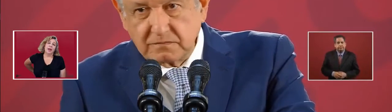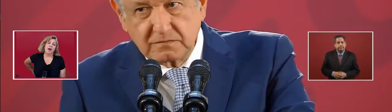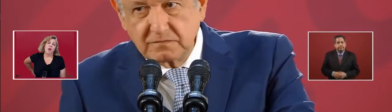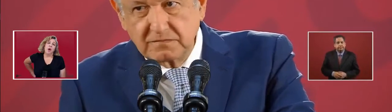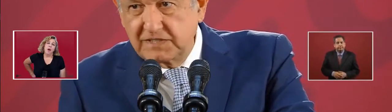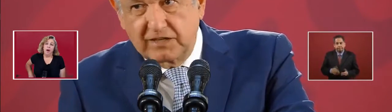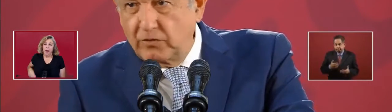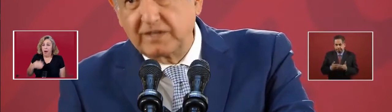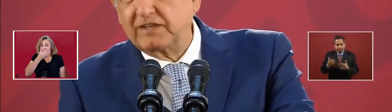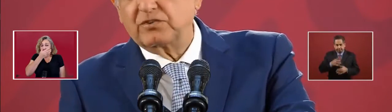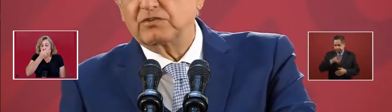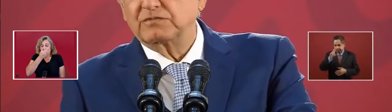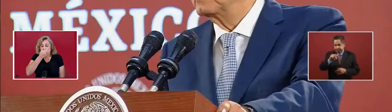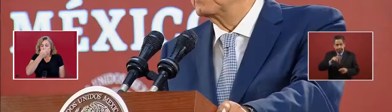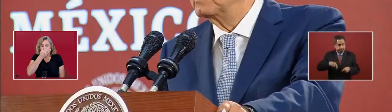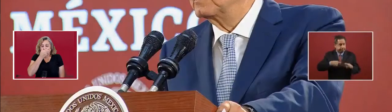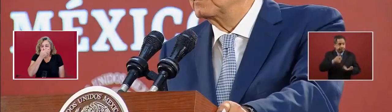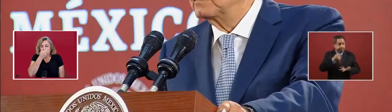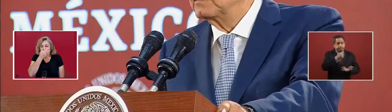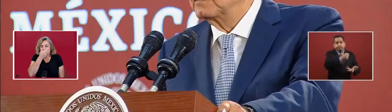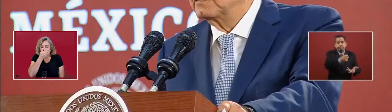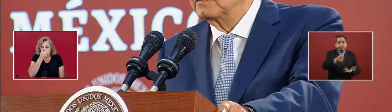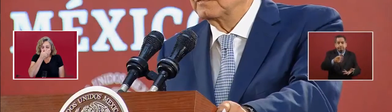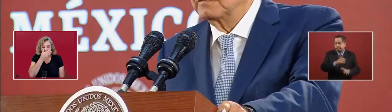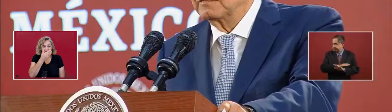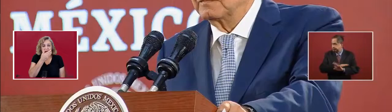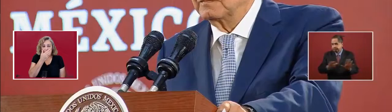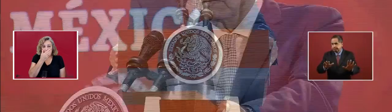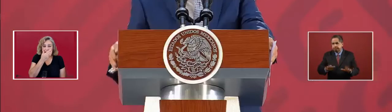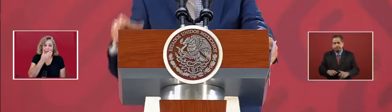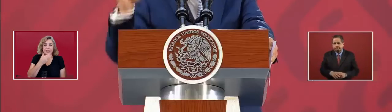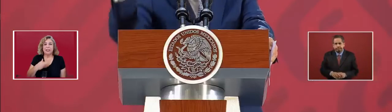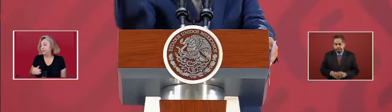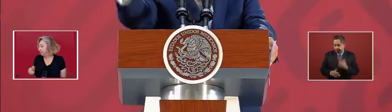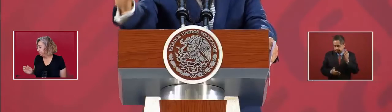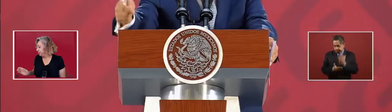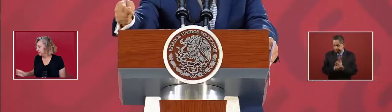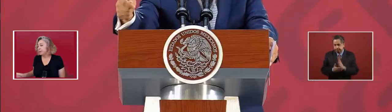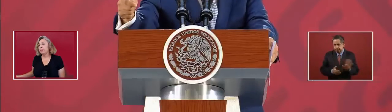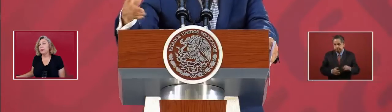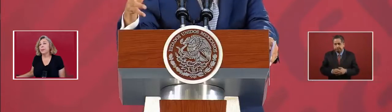And now, there's no more of that.